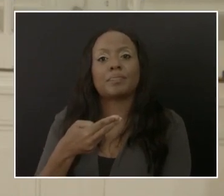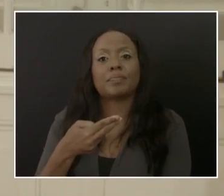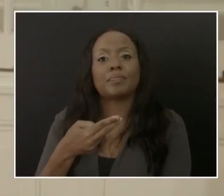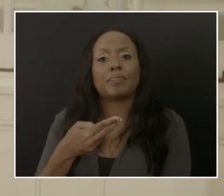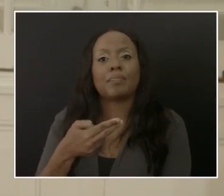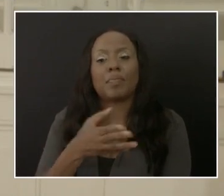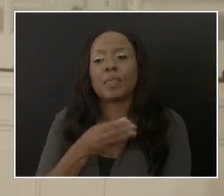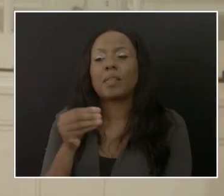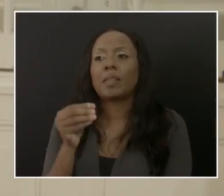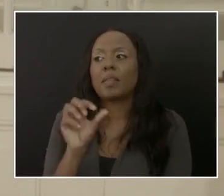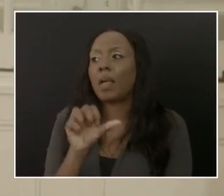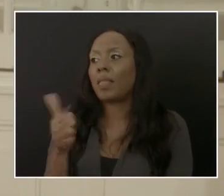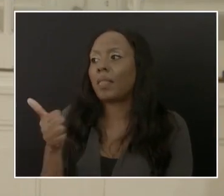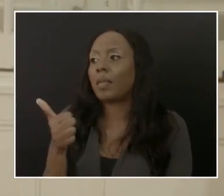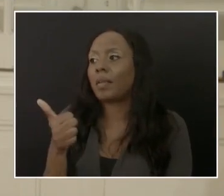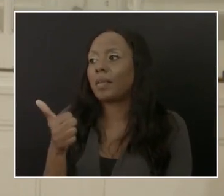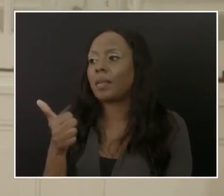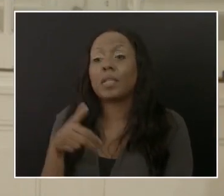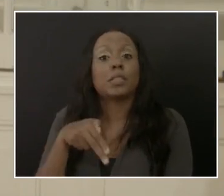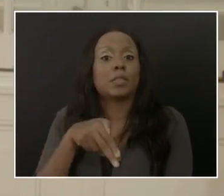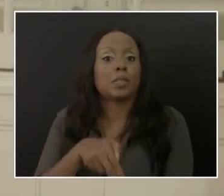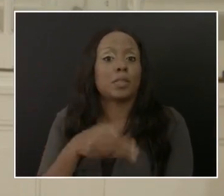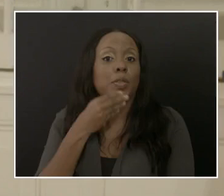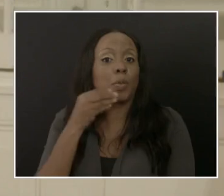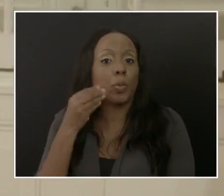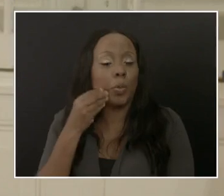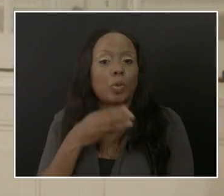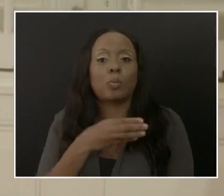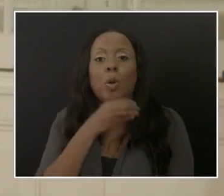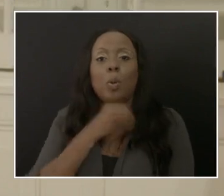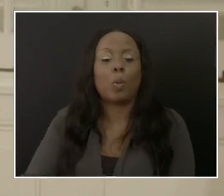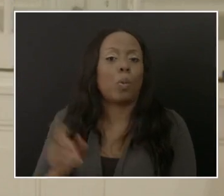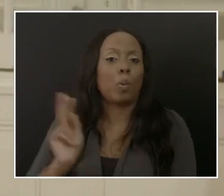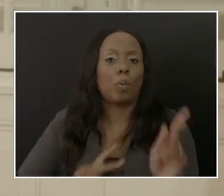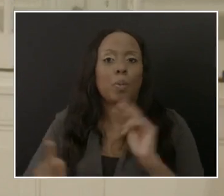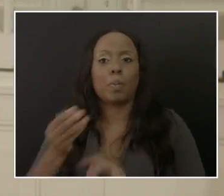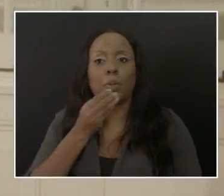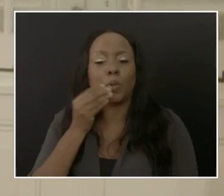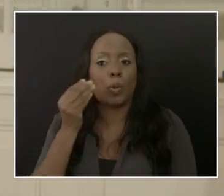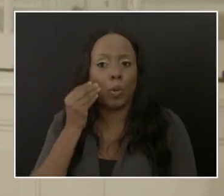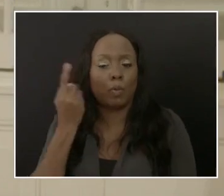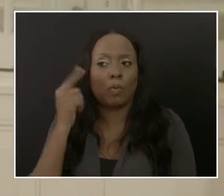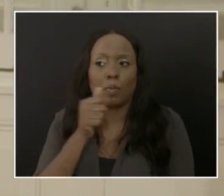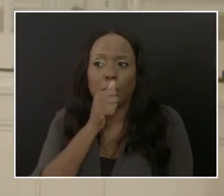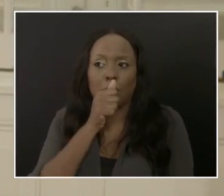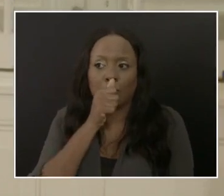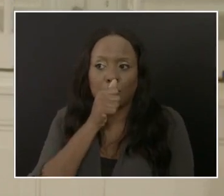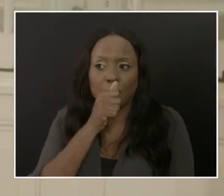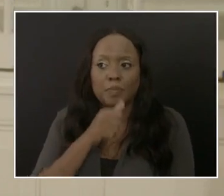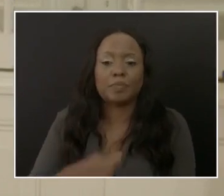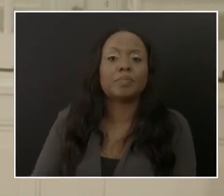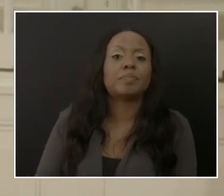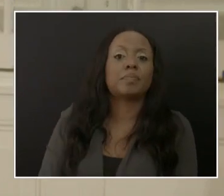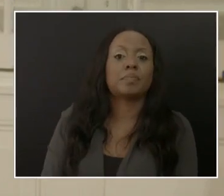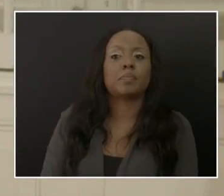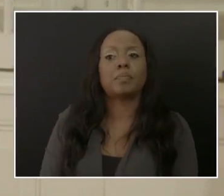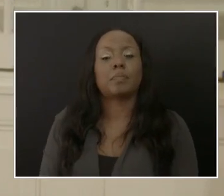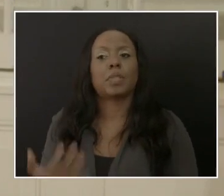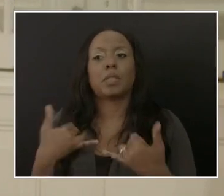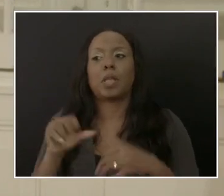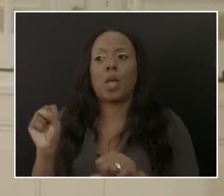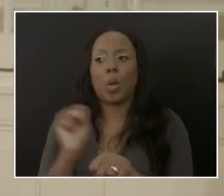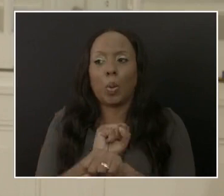is the nursing homes and senior citizens' homes in the private sector. So they have been working